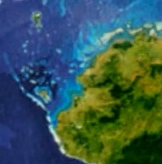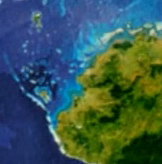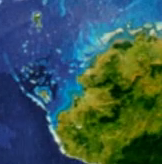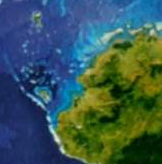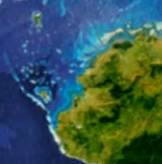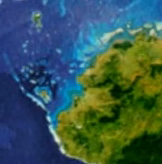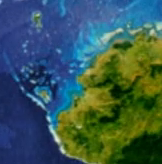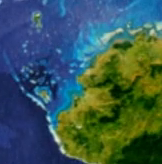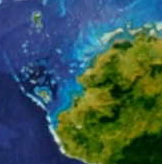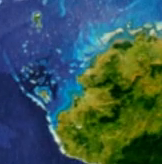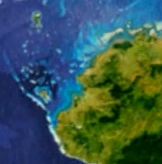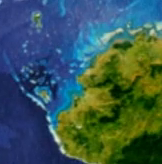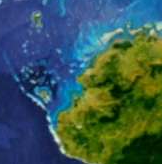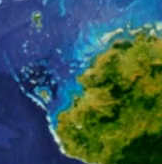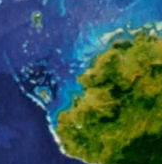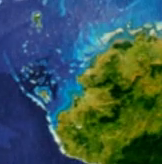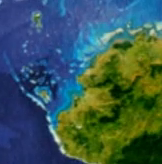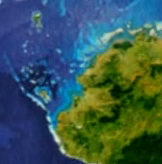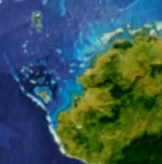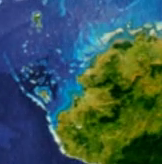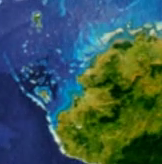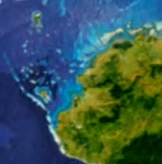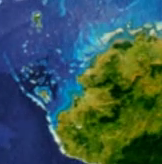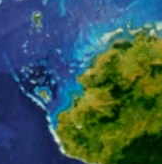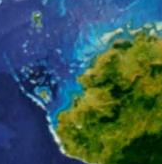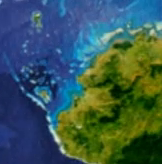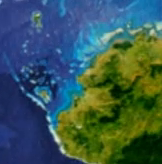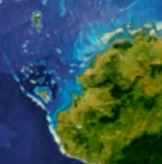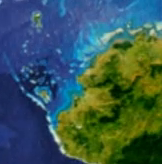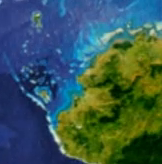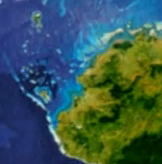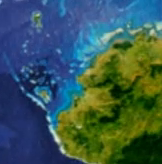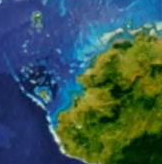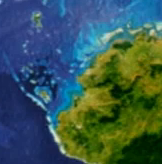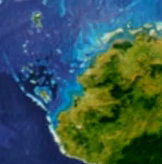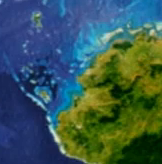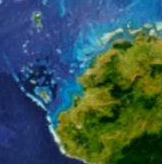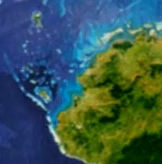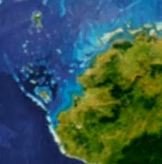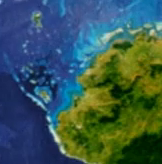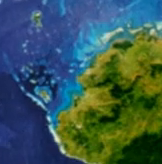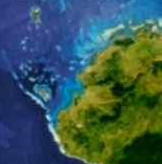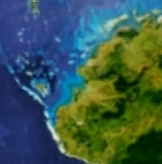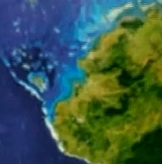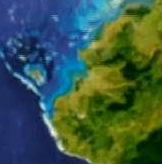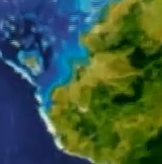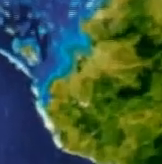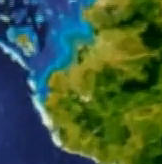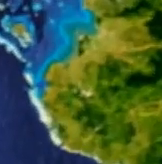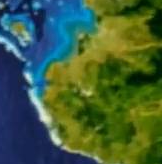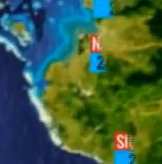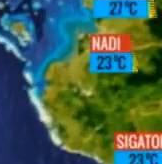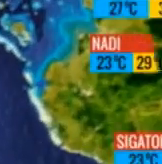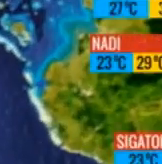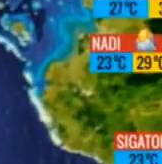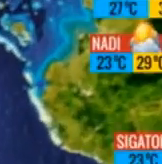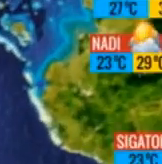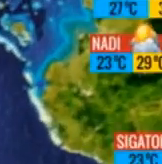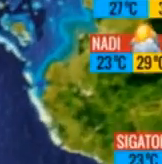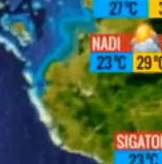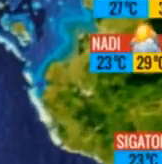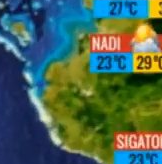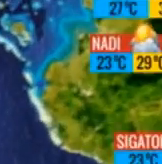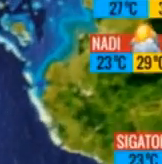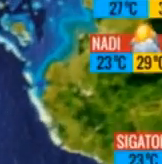Good evening. Let's take a look at the weather. There were mixed conditions around the country today. In the west, it was a